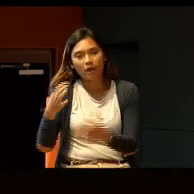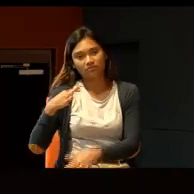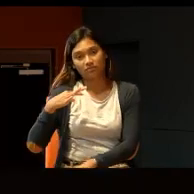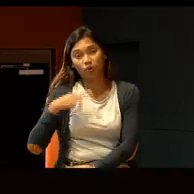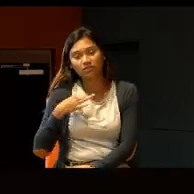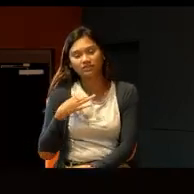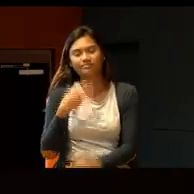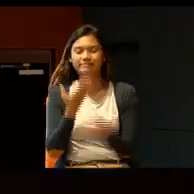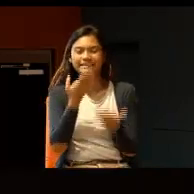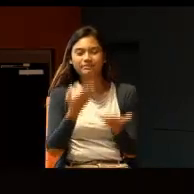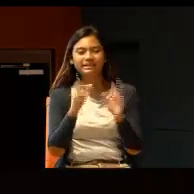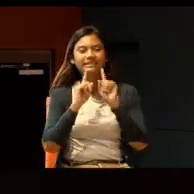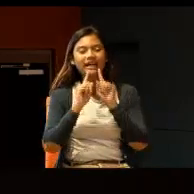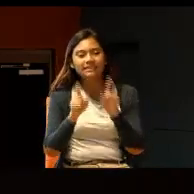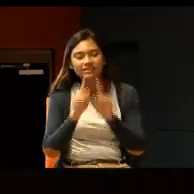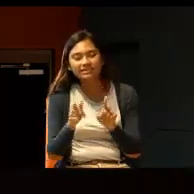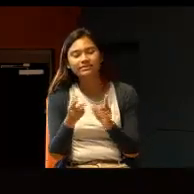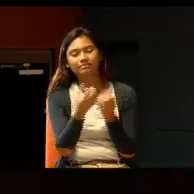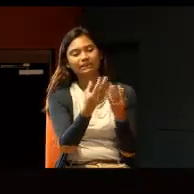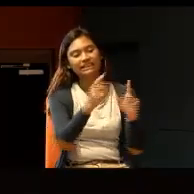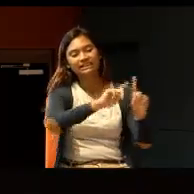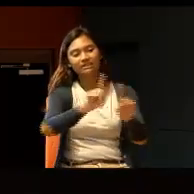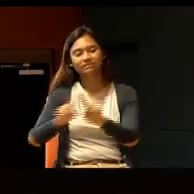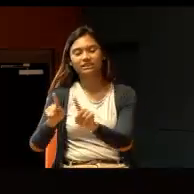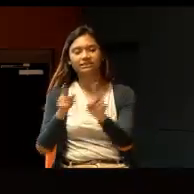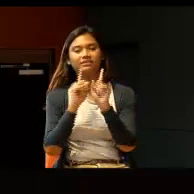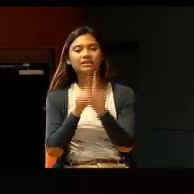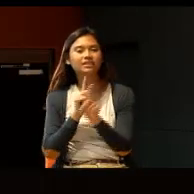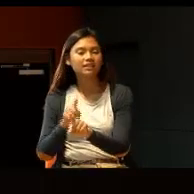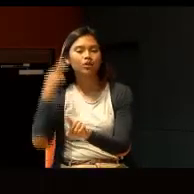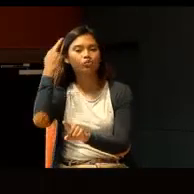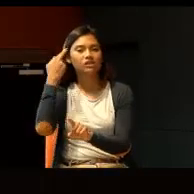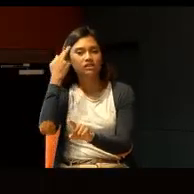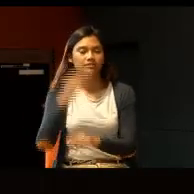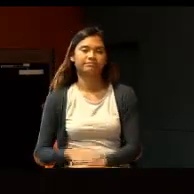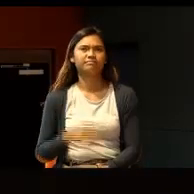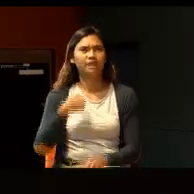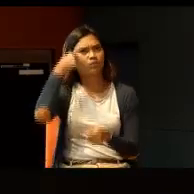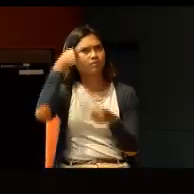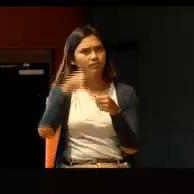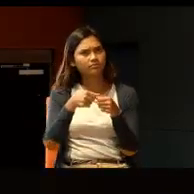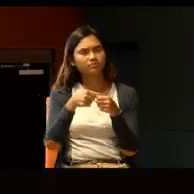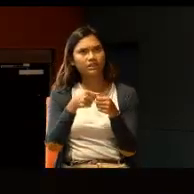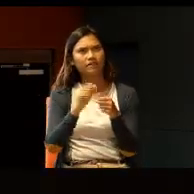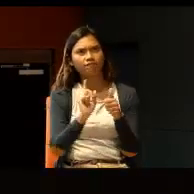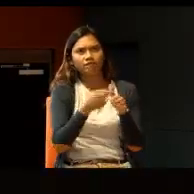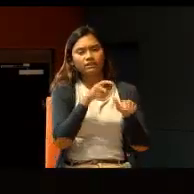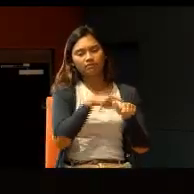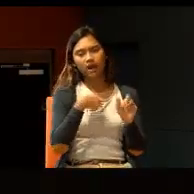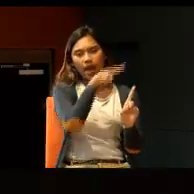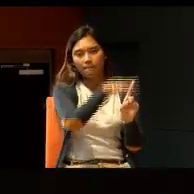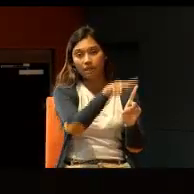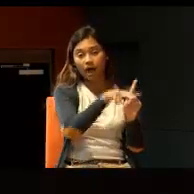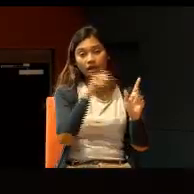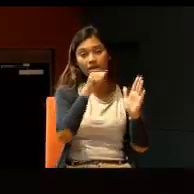of reasons. I remember when I first applied for this assignment and was interviewed